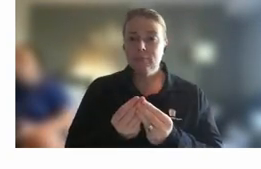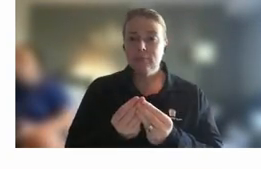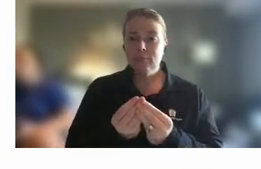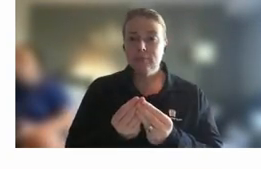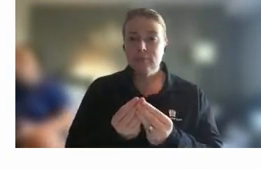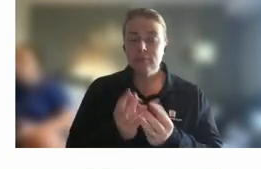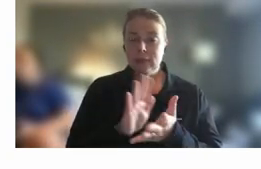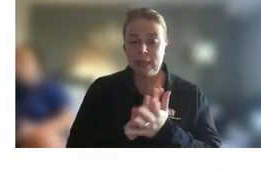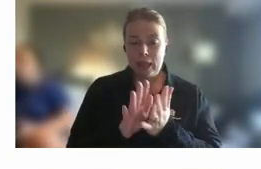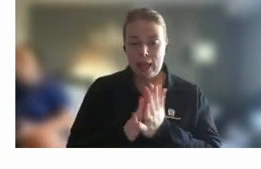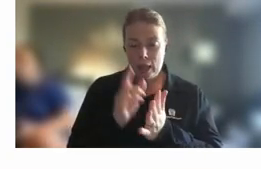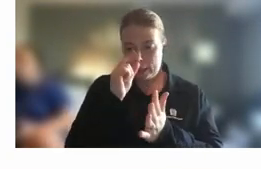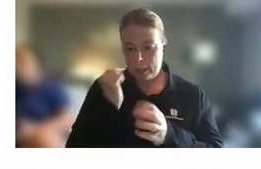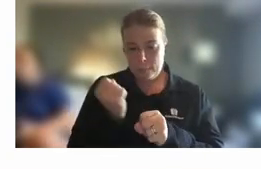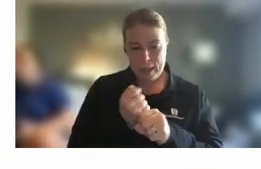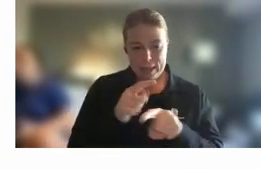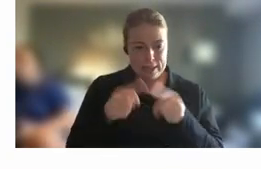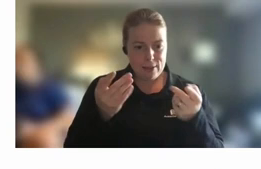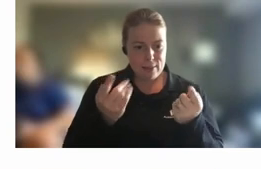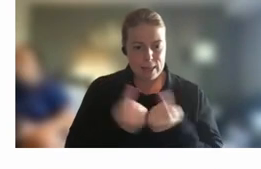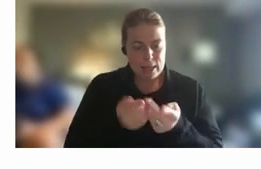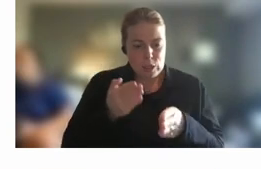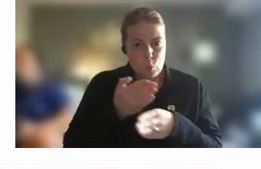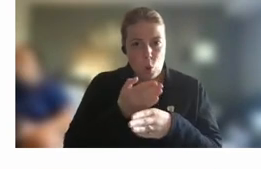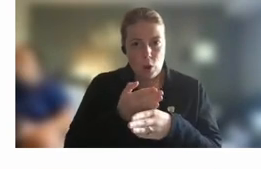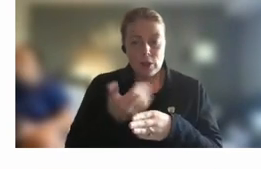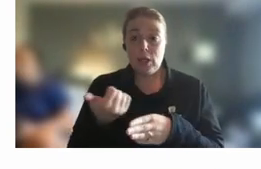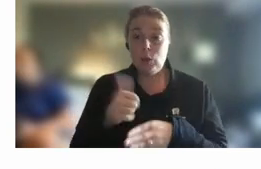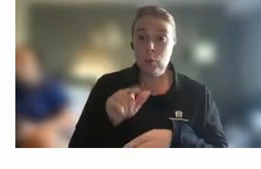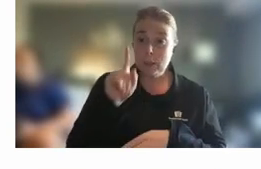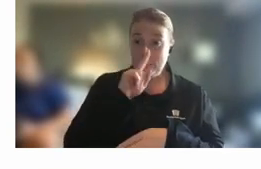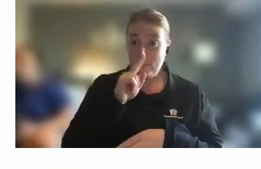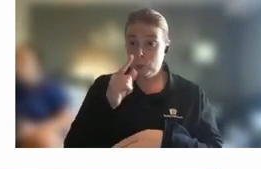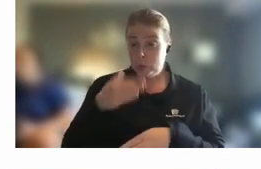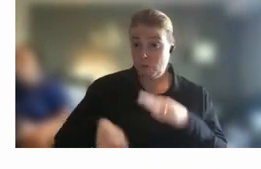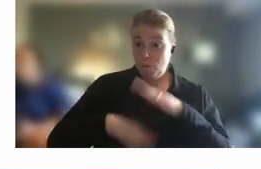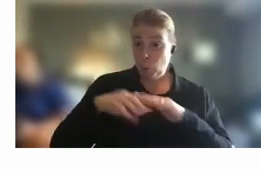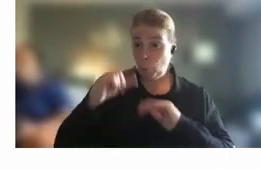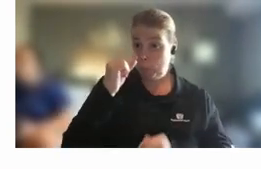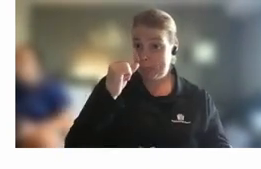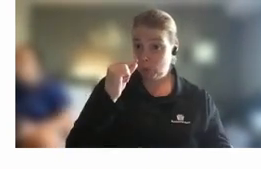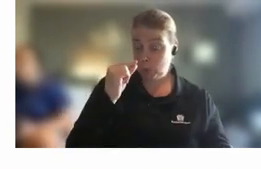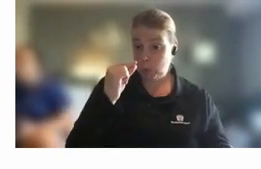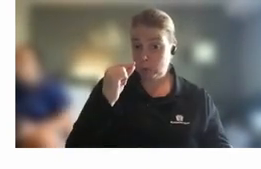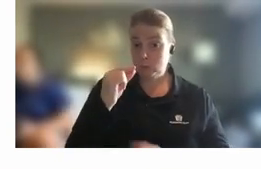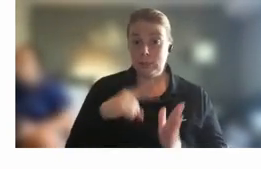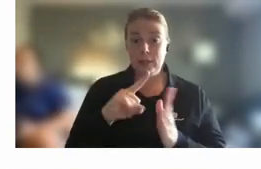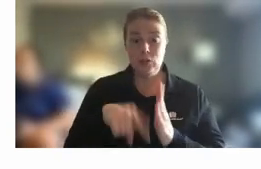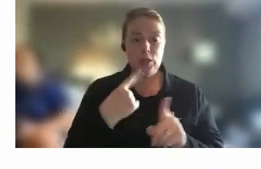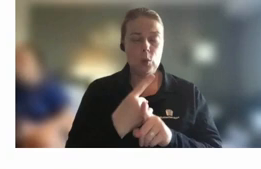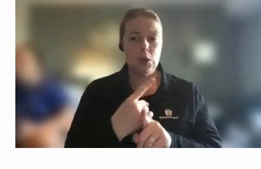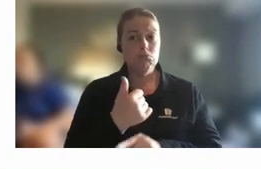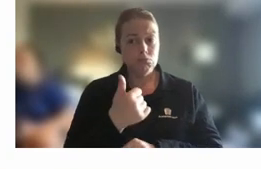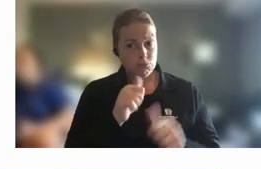different things work in a way that utilizes people's potential yes agreed um but certainly